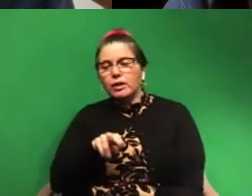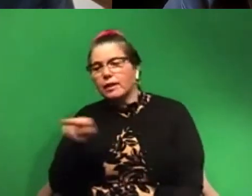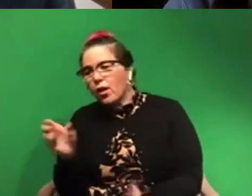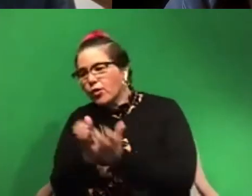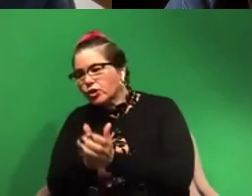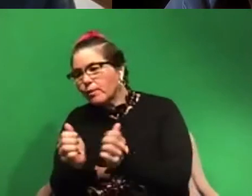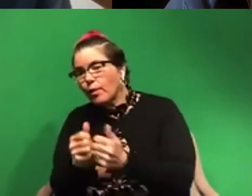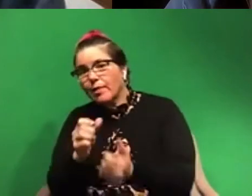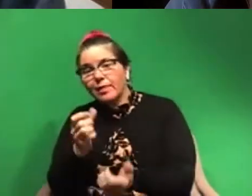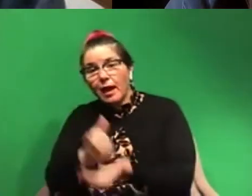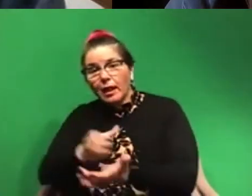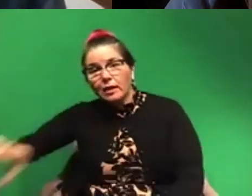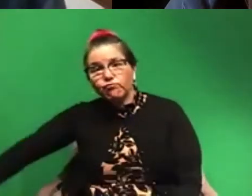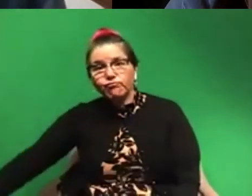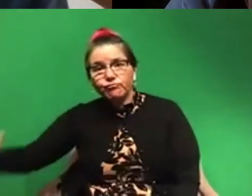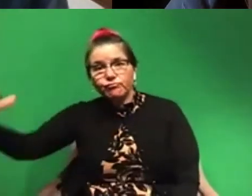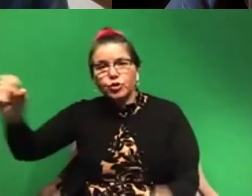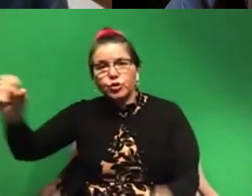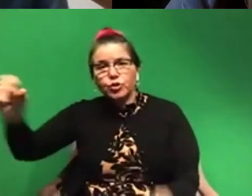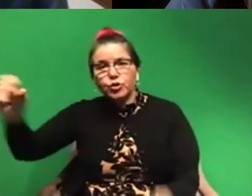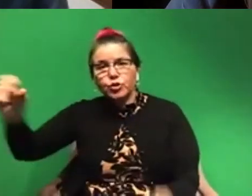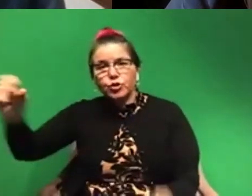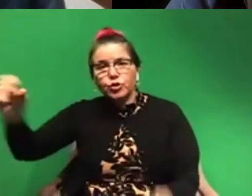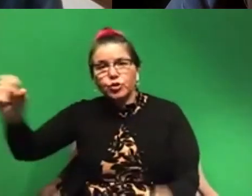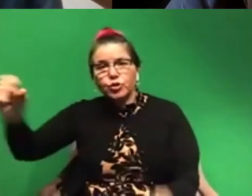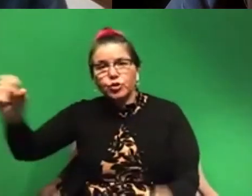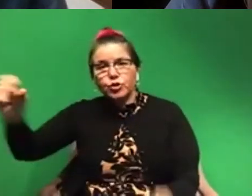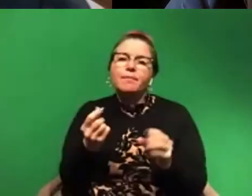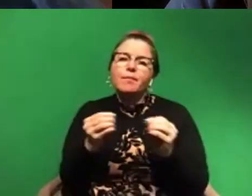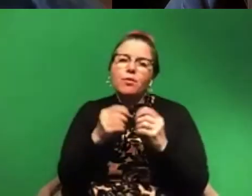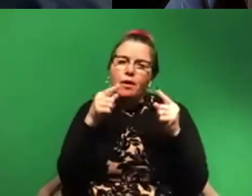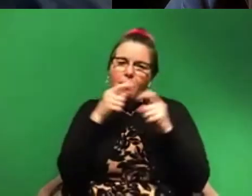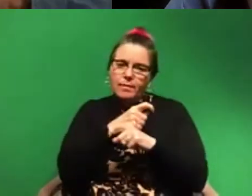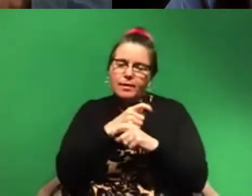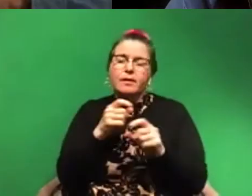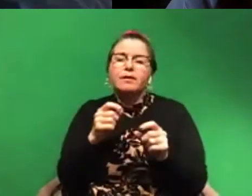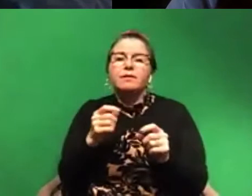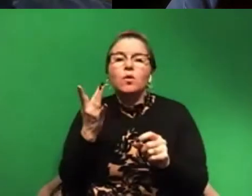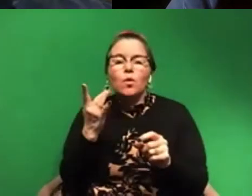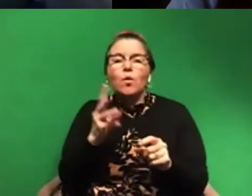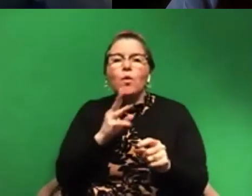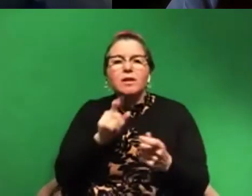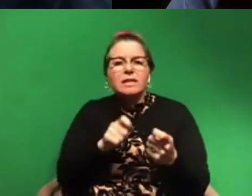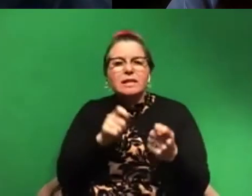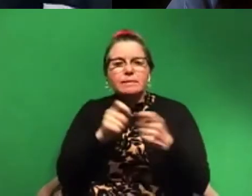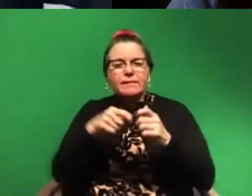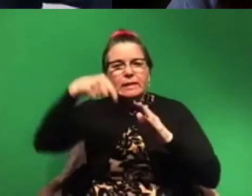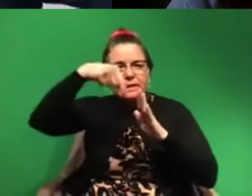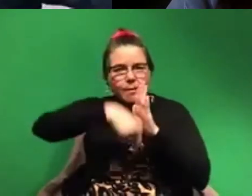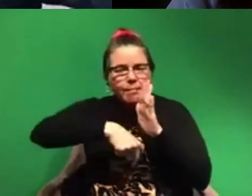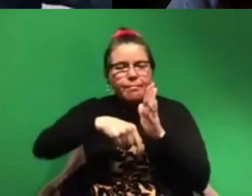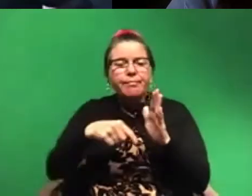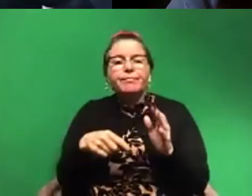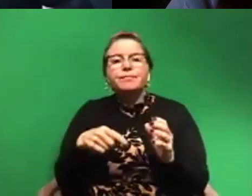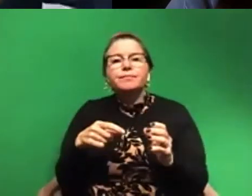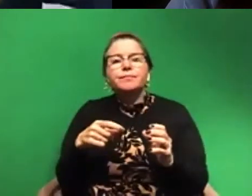glass and pick it up. Um, we do it slightly more complicated way because we want to get water from a particular depth. So we put a bottle on